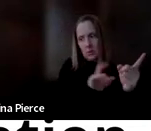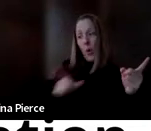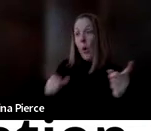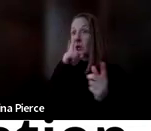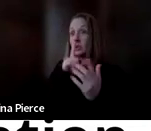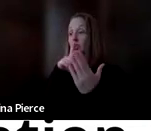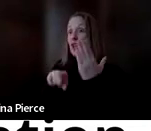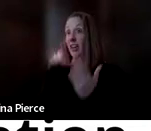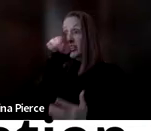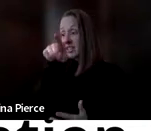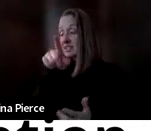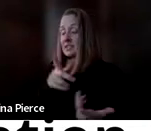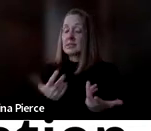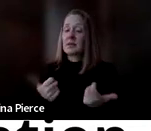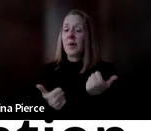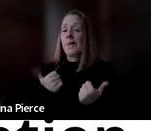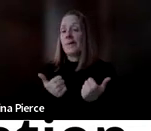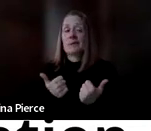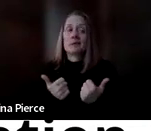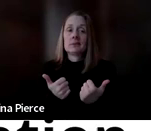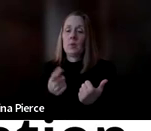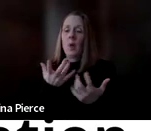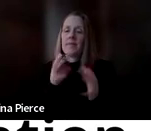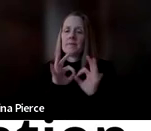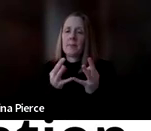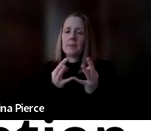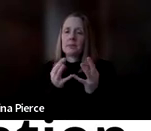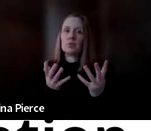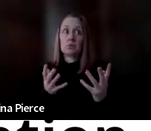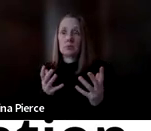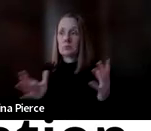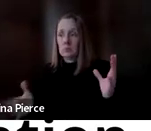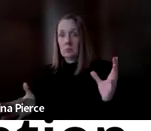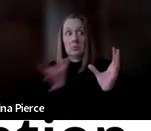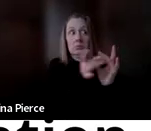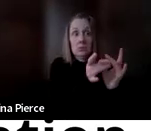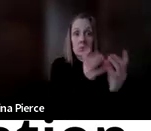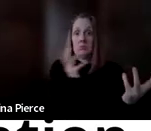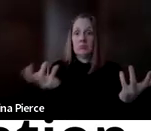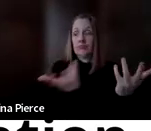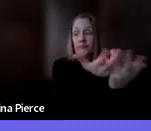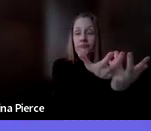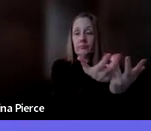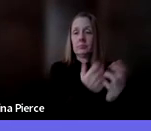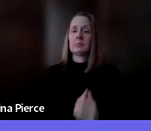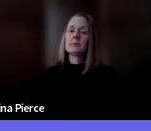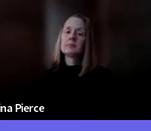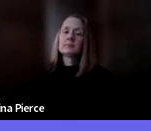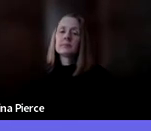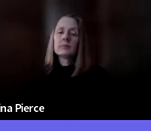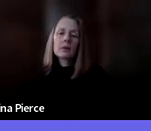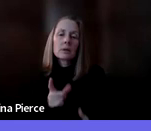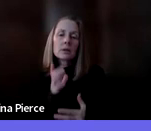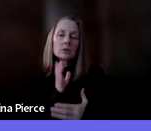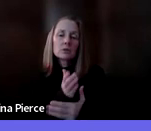And we want to make sure that families are getting to all of those connection points. Yeah, and Sarah mentioned in the comments that they share your alternatives